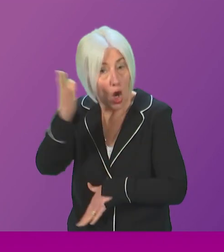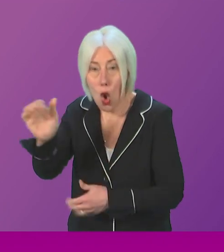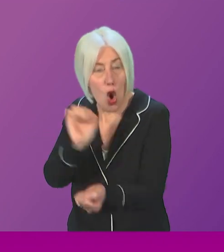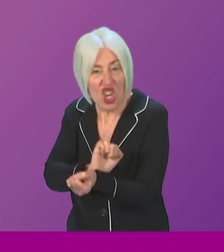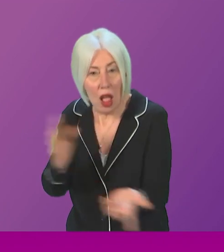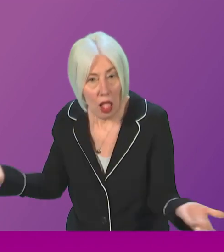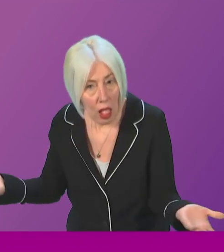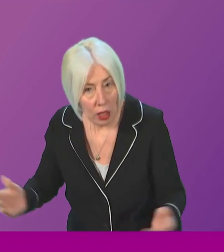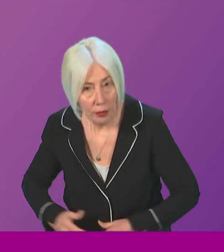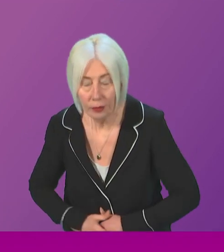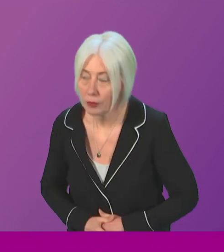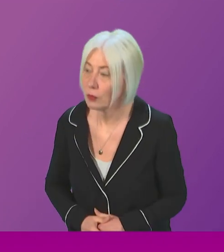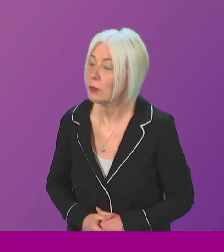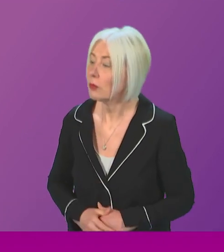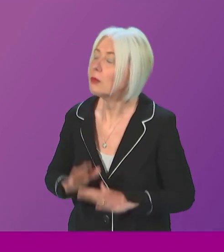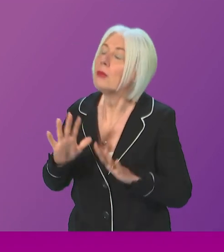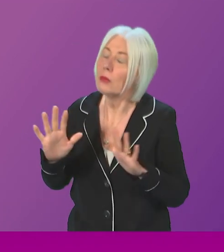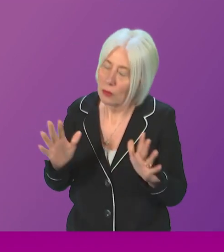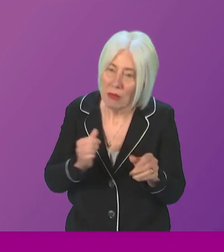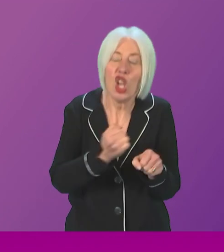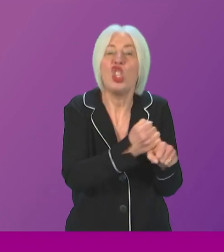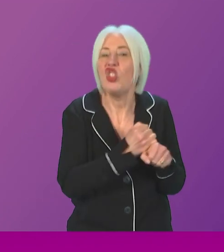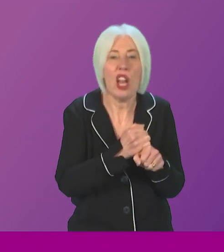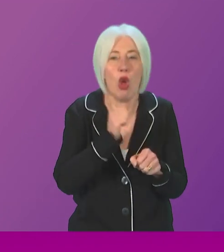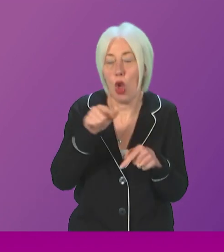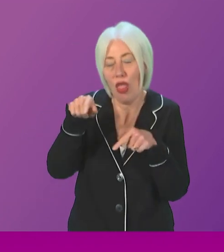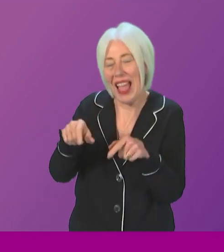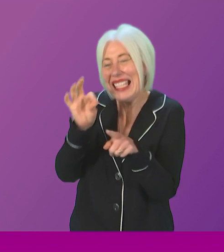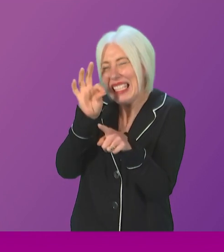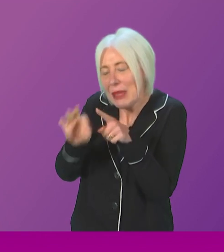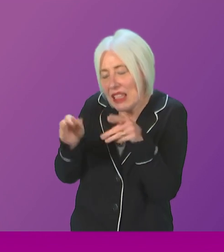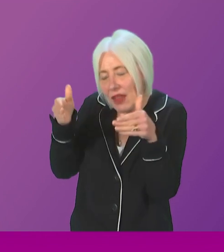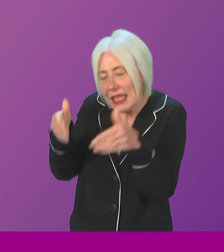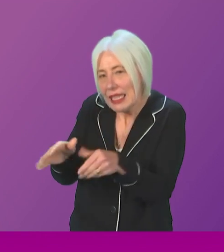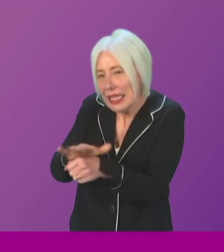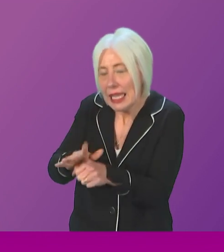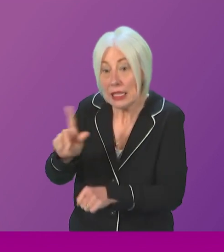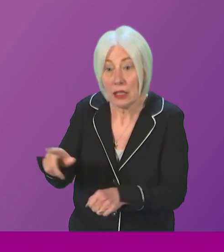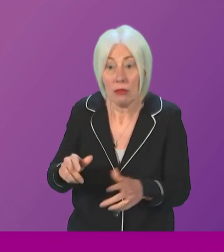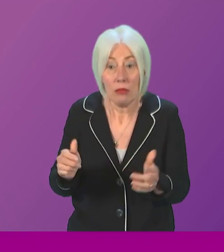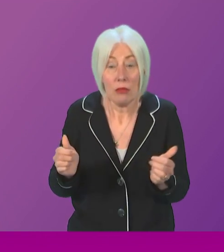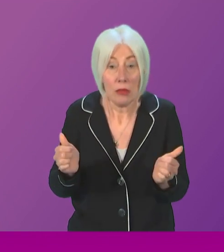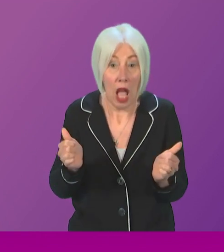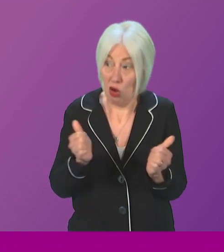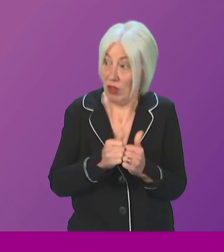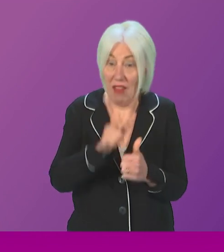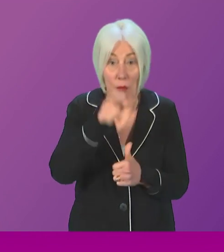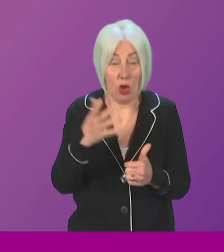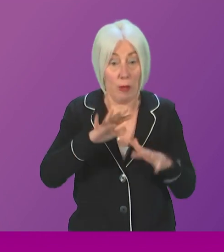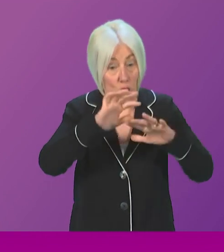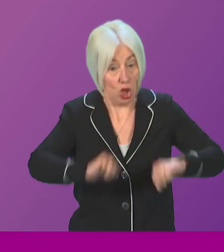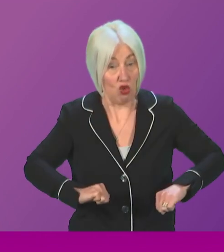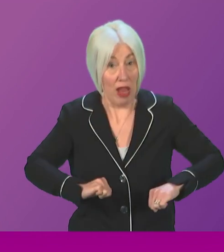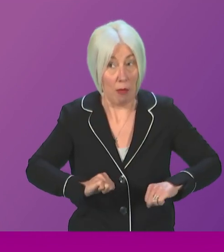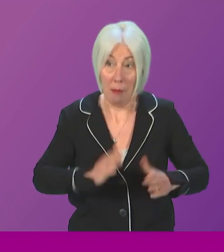So again, speaking in the general and not about a specific case, I agree with the sentiment that if somebody commits rape, they should go to jail.